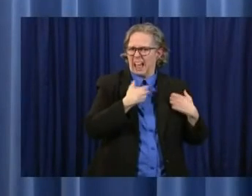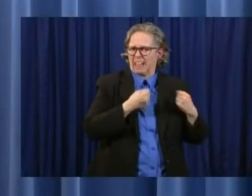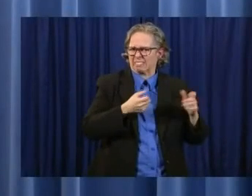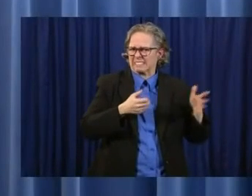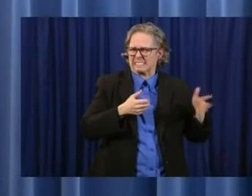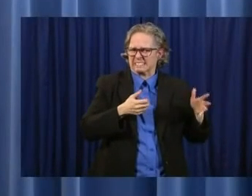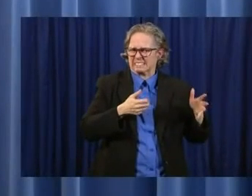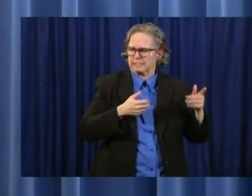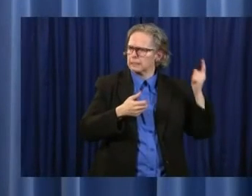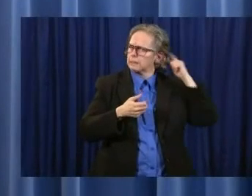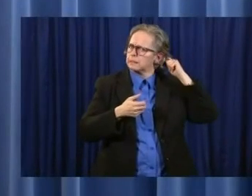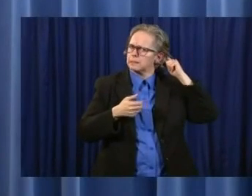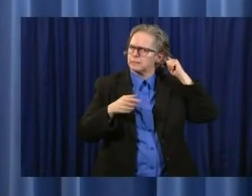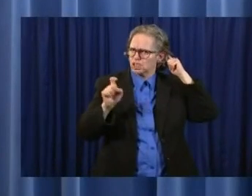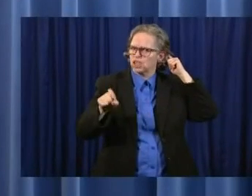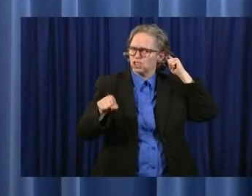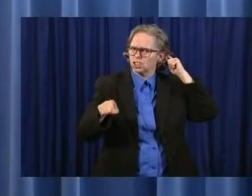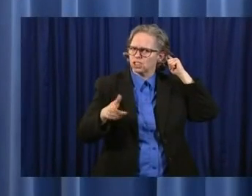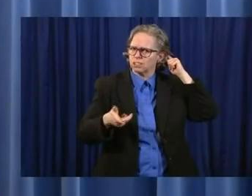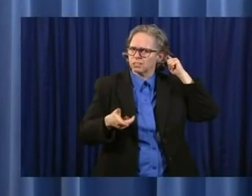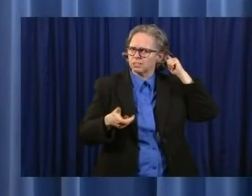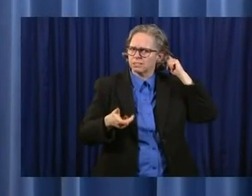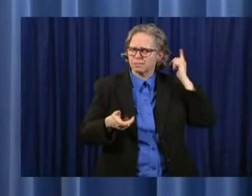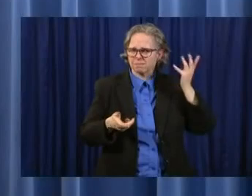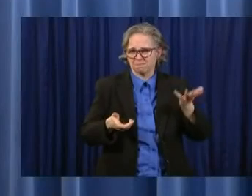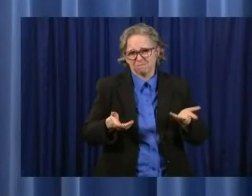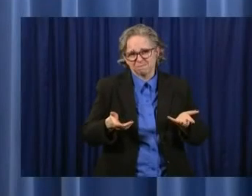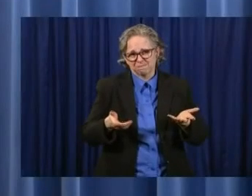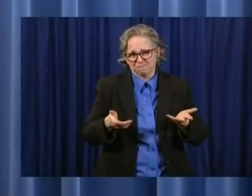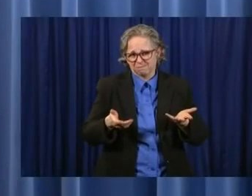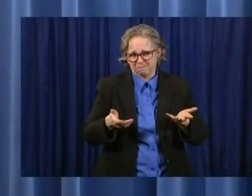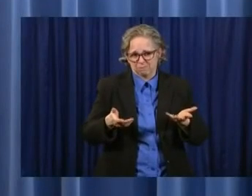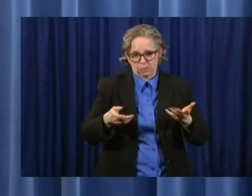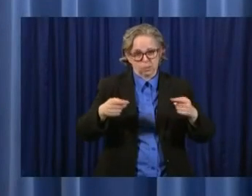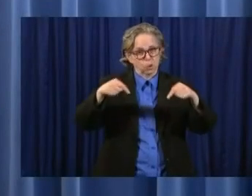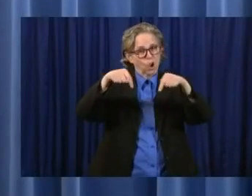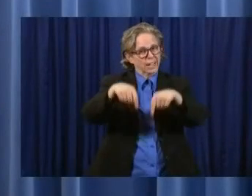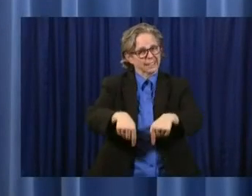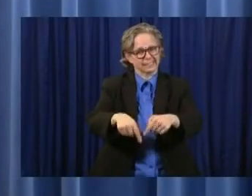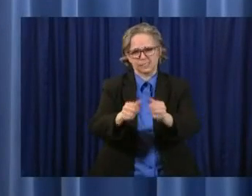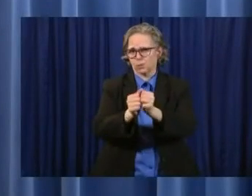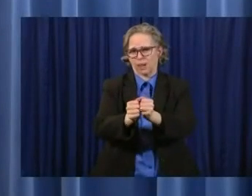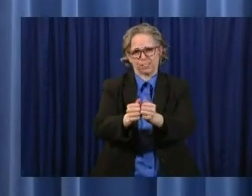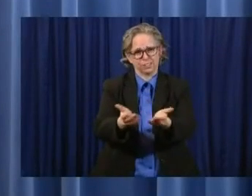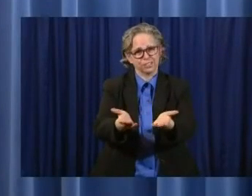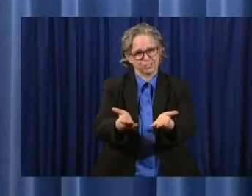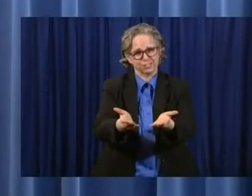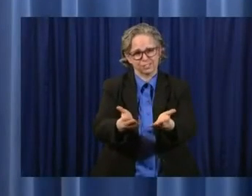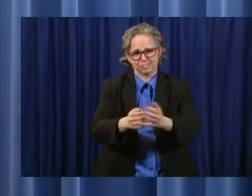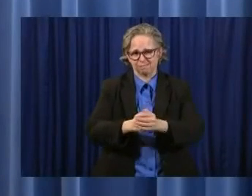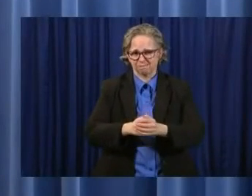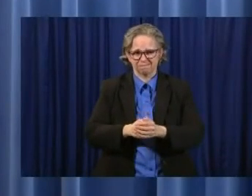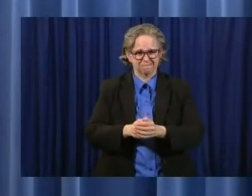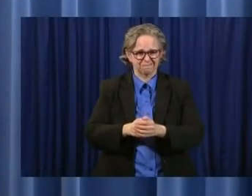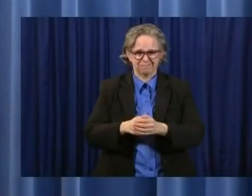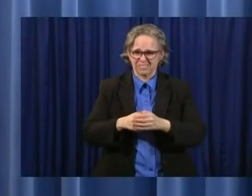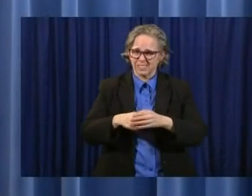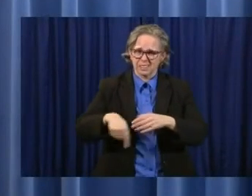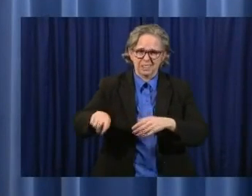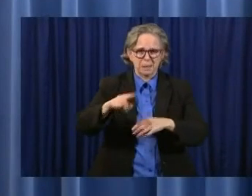ultimately, Laura, we're all on in this as individuals, making our own individual decisions,